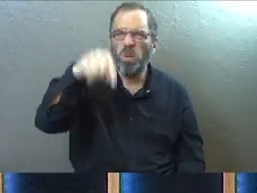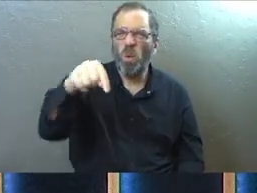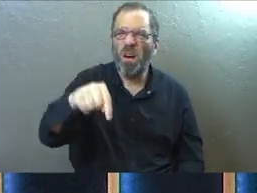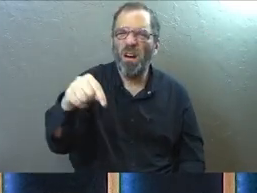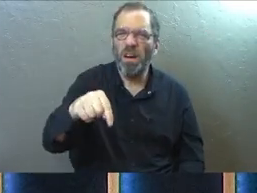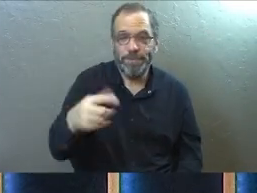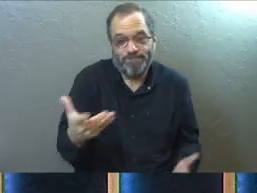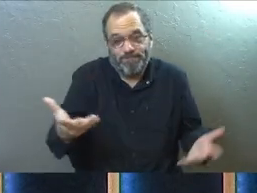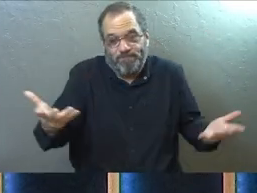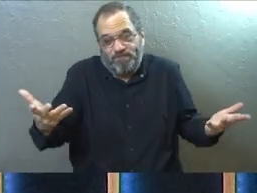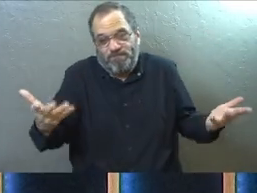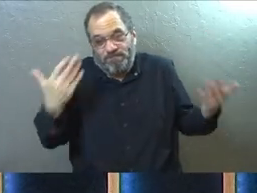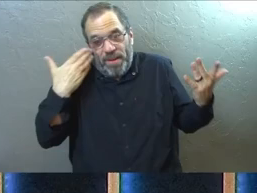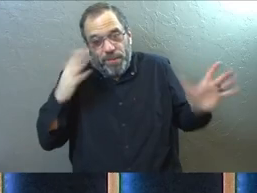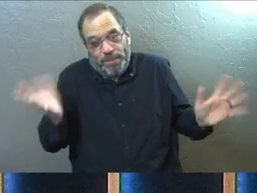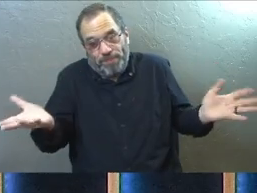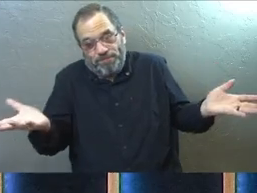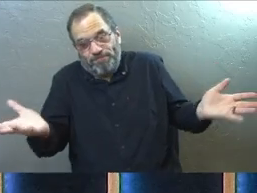I don't know.